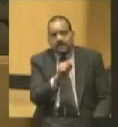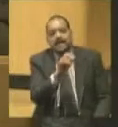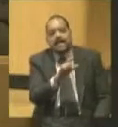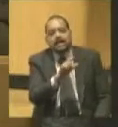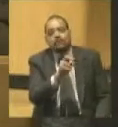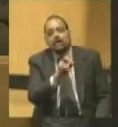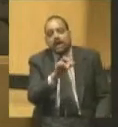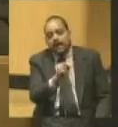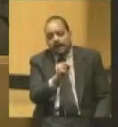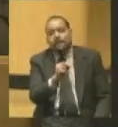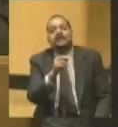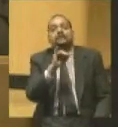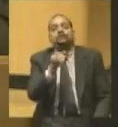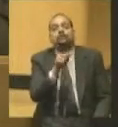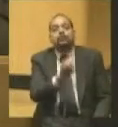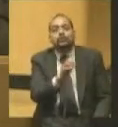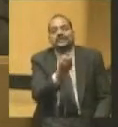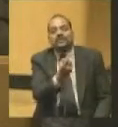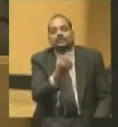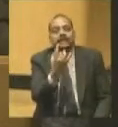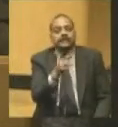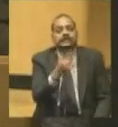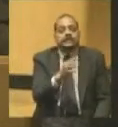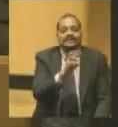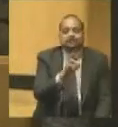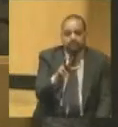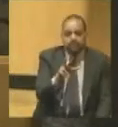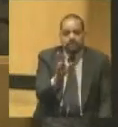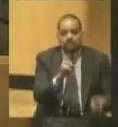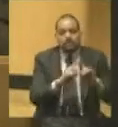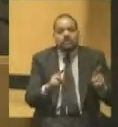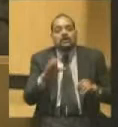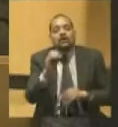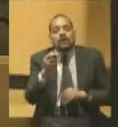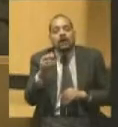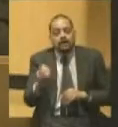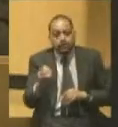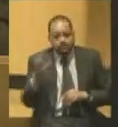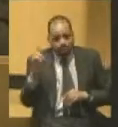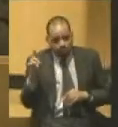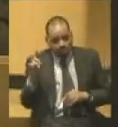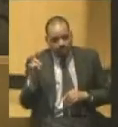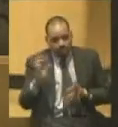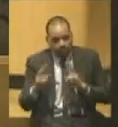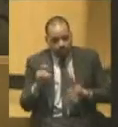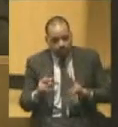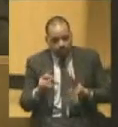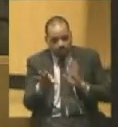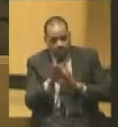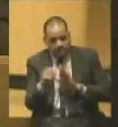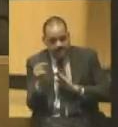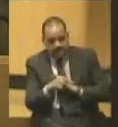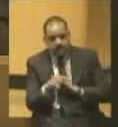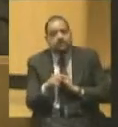1863. But in the eyes of the Ohio Democrats who nominated L. Vallandigham, he was not a